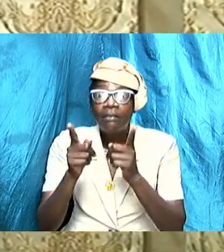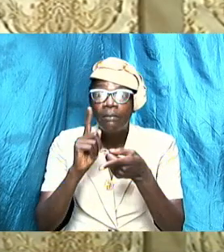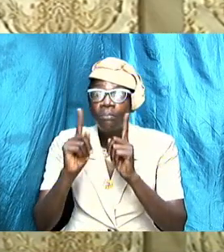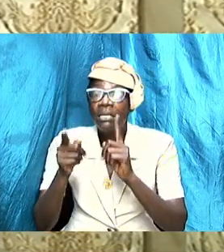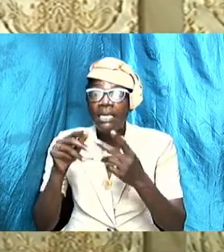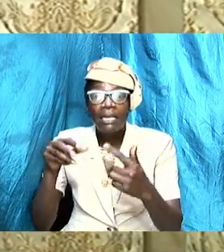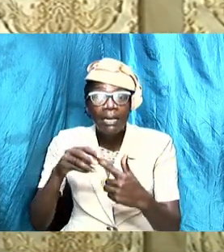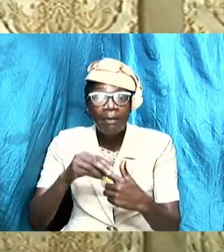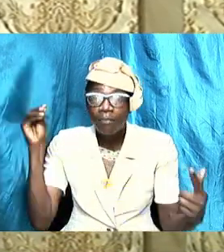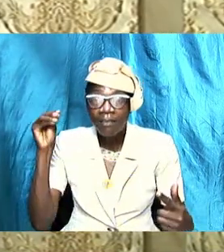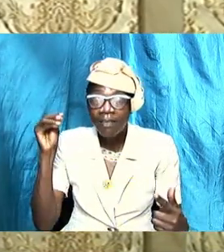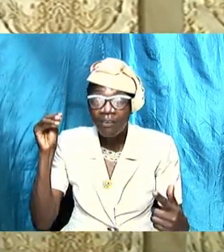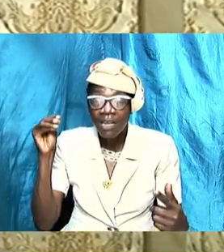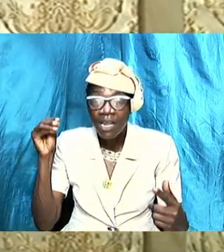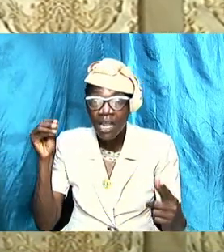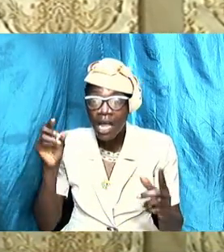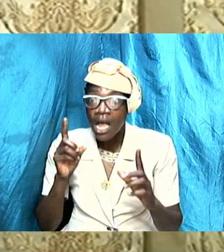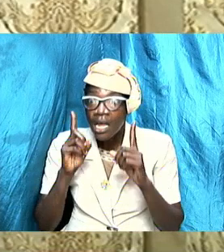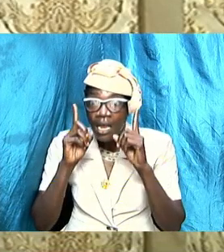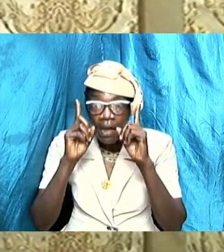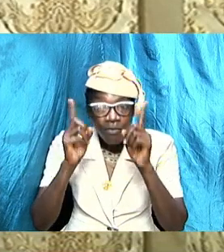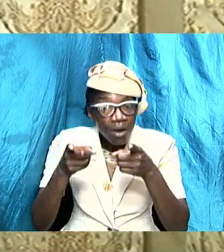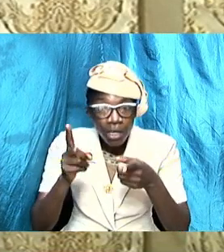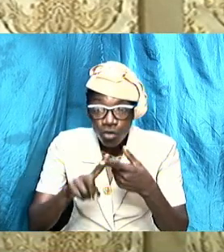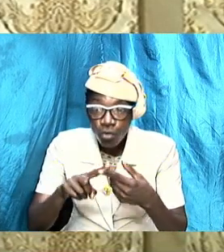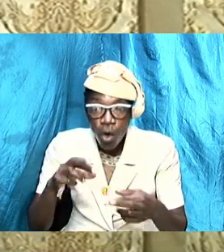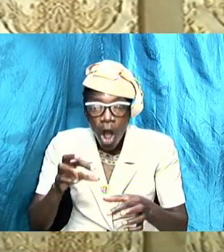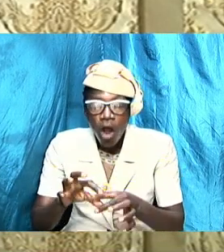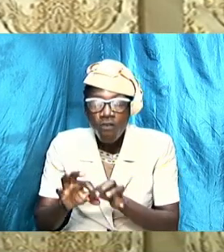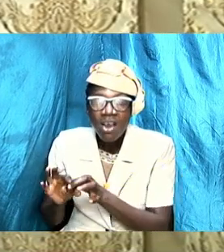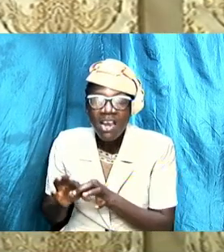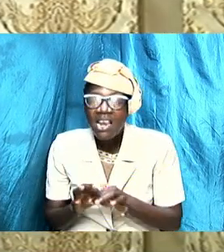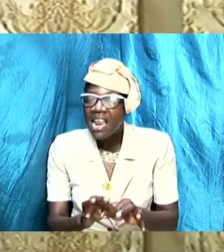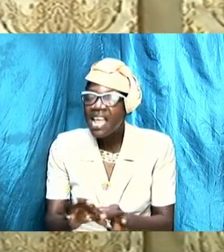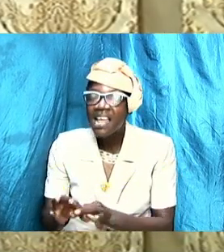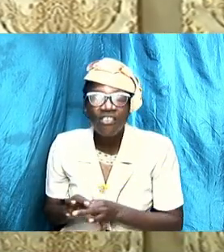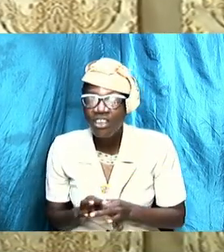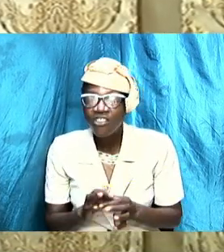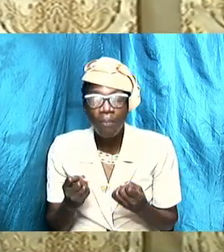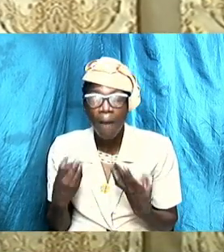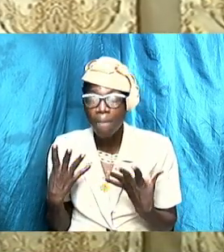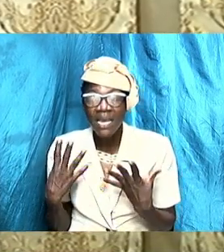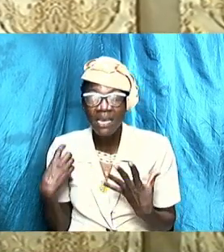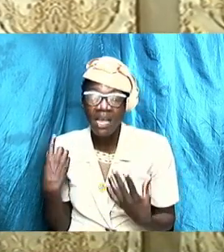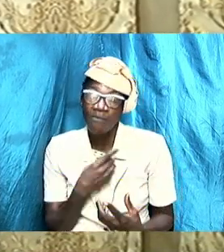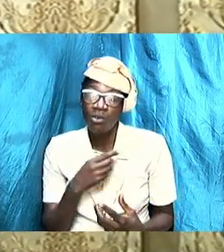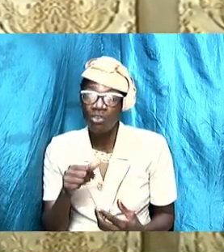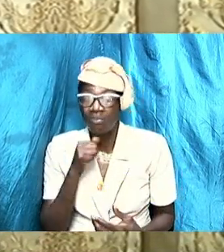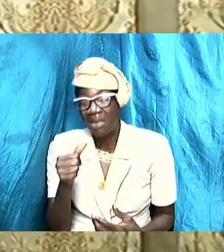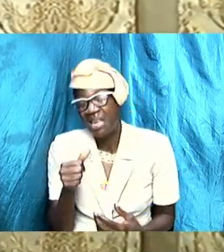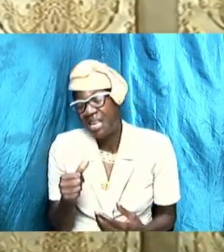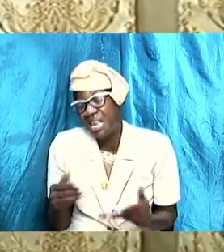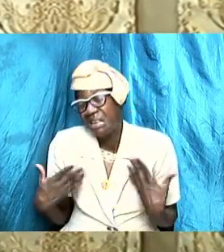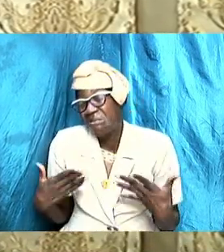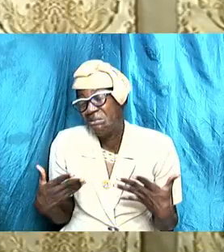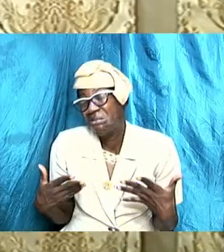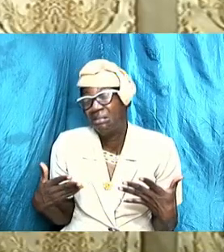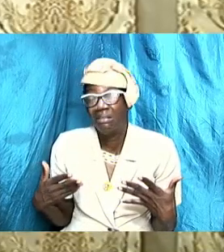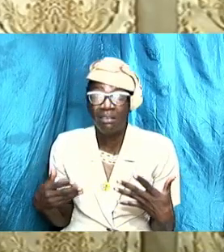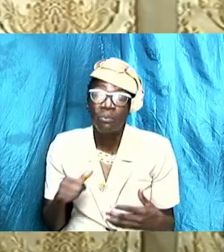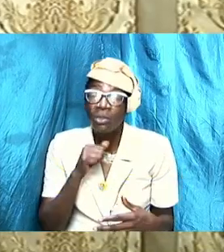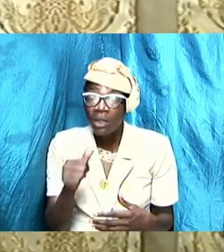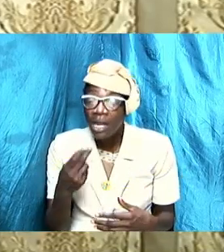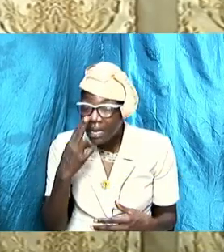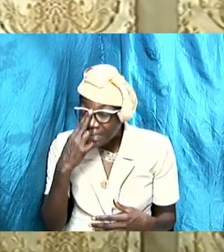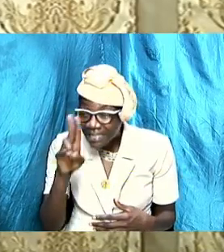to relationships. But many of us might not have seen or accepted or